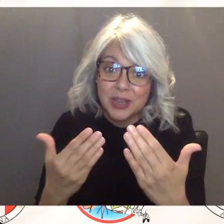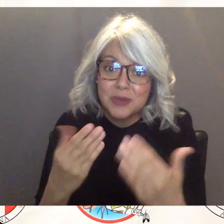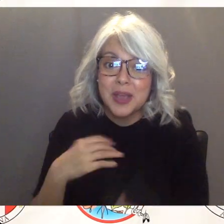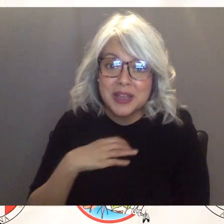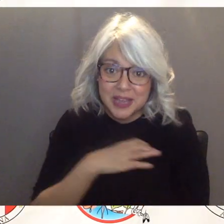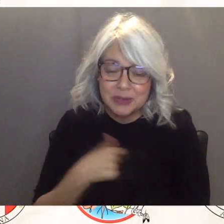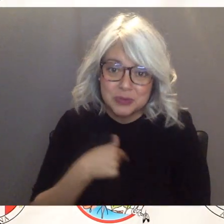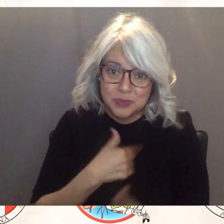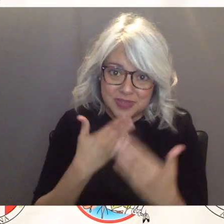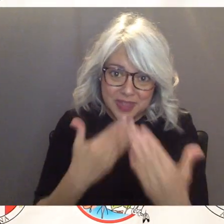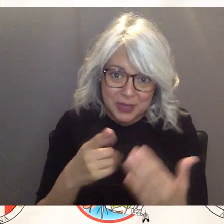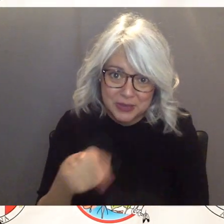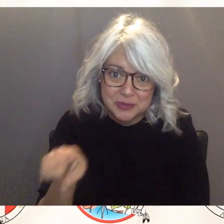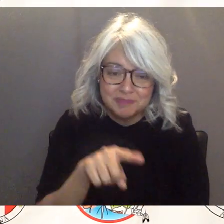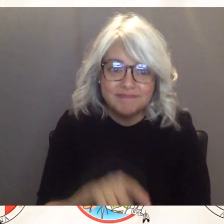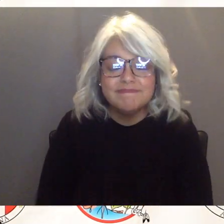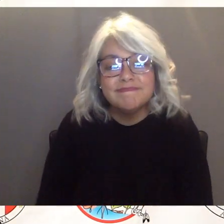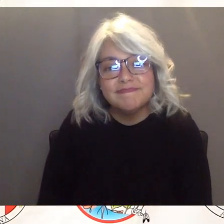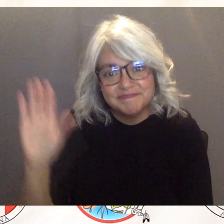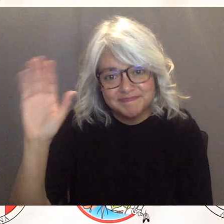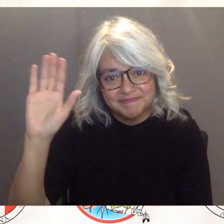thank you once again